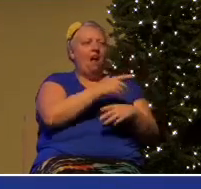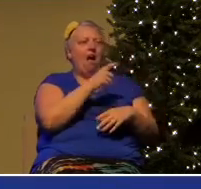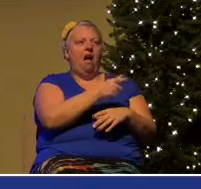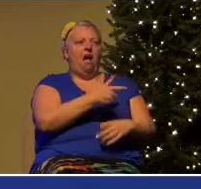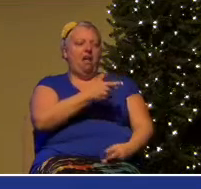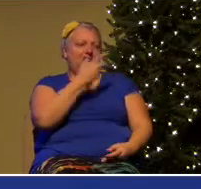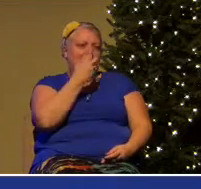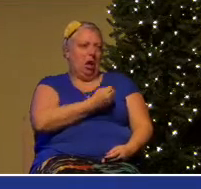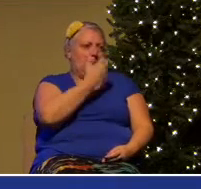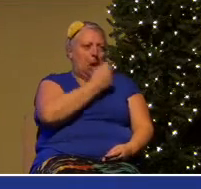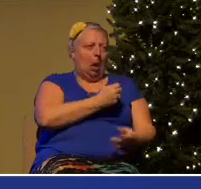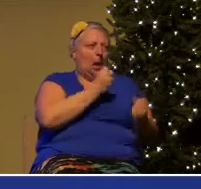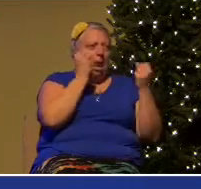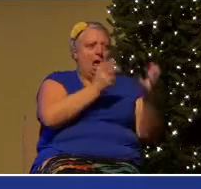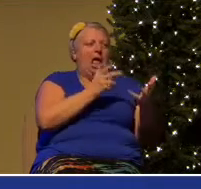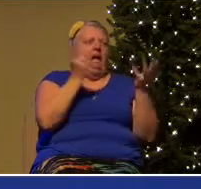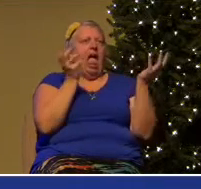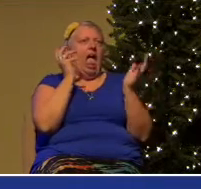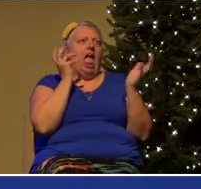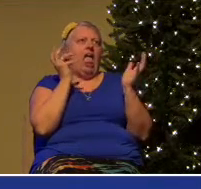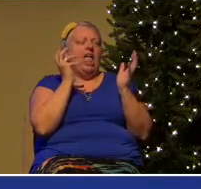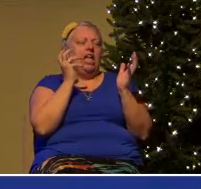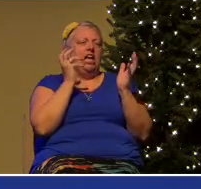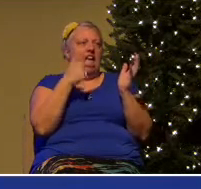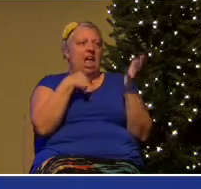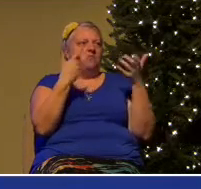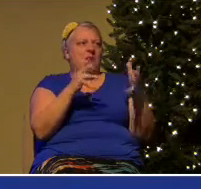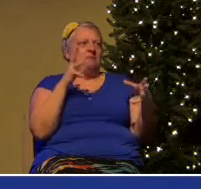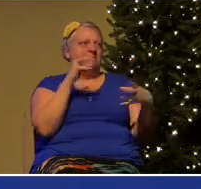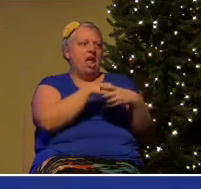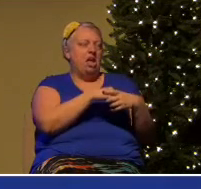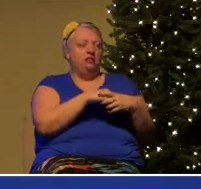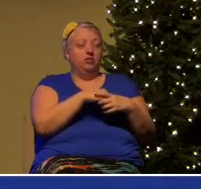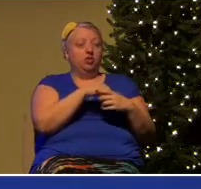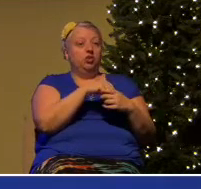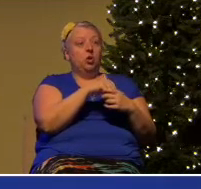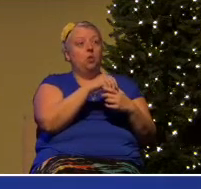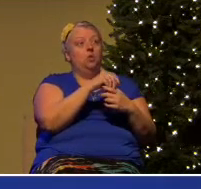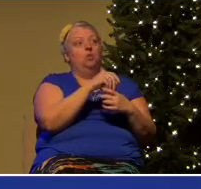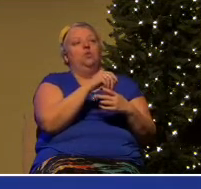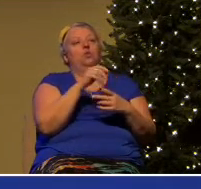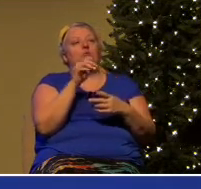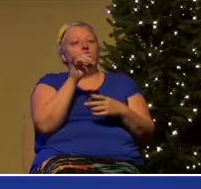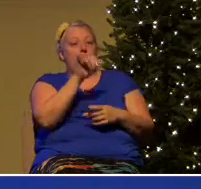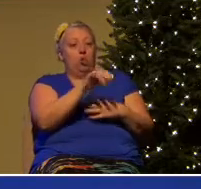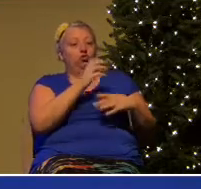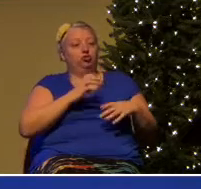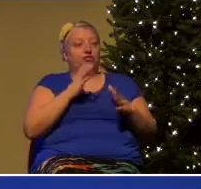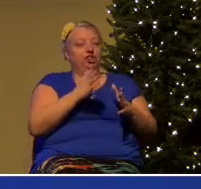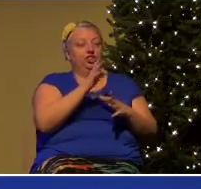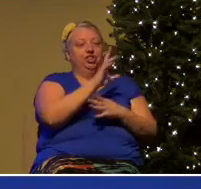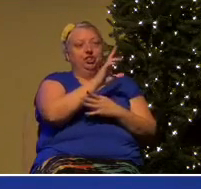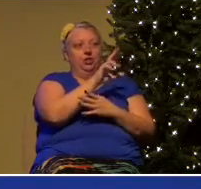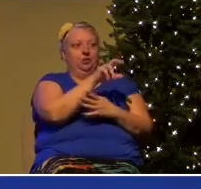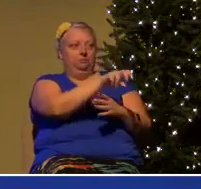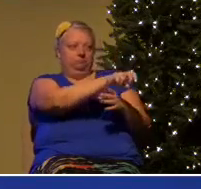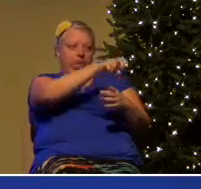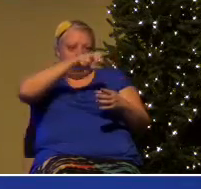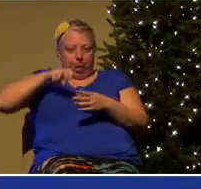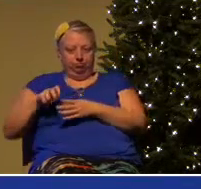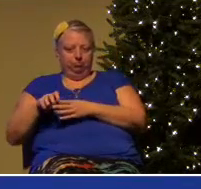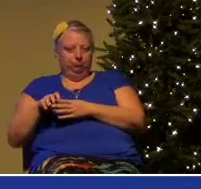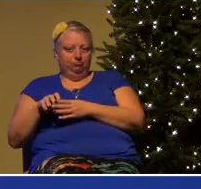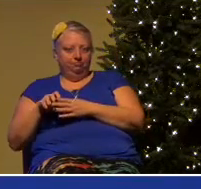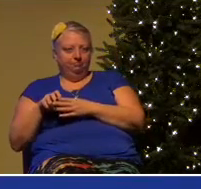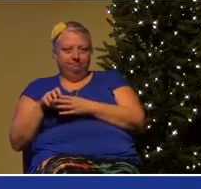lot. I don't want to be part of that. And so they retreat into their holy huddle. But the result of that is they have no